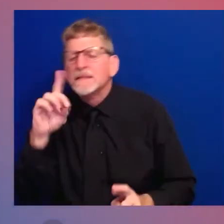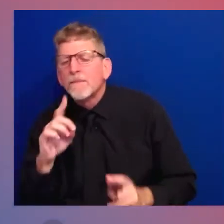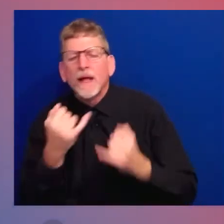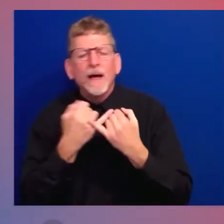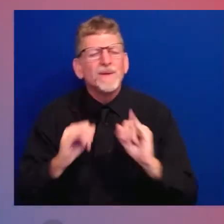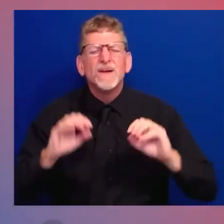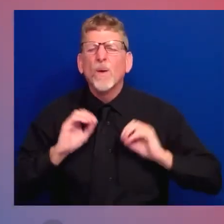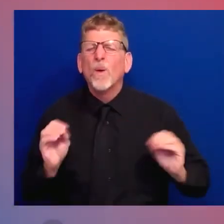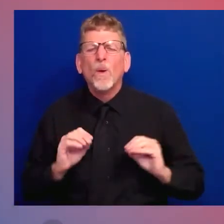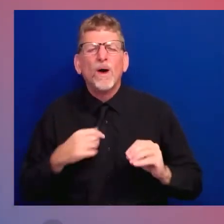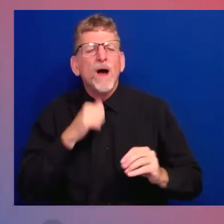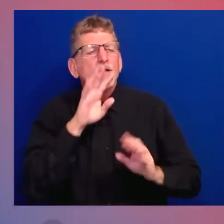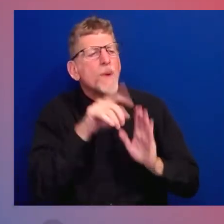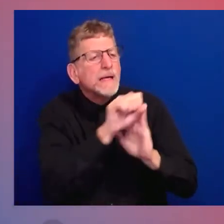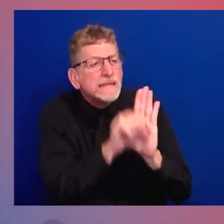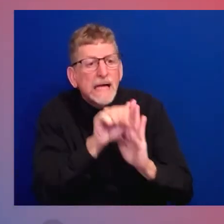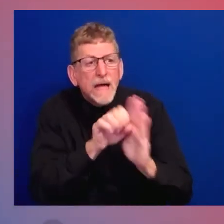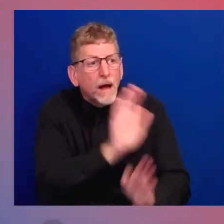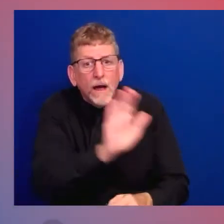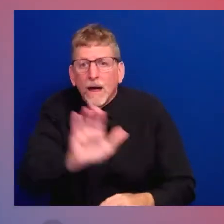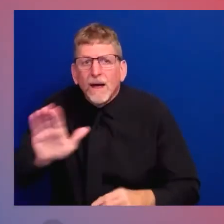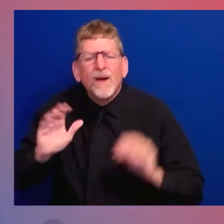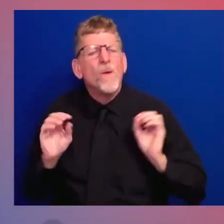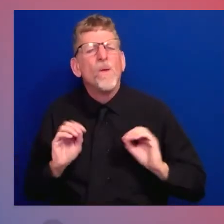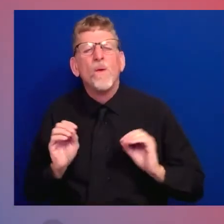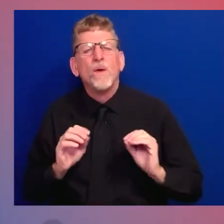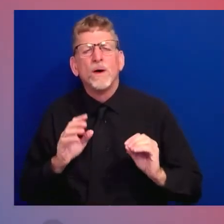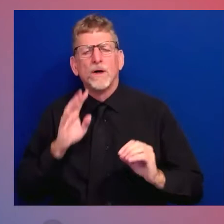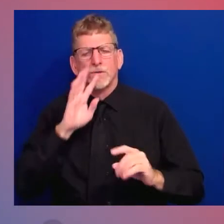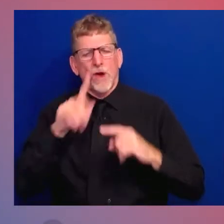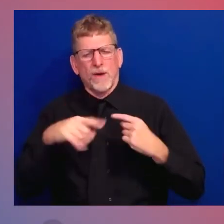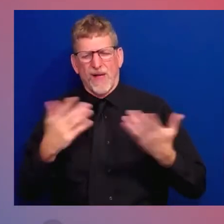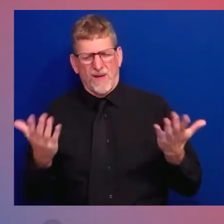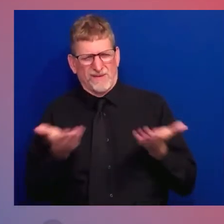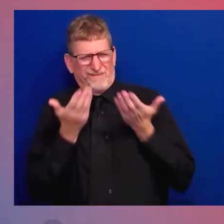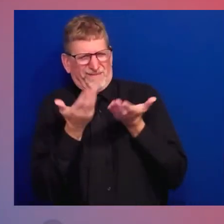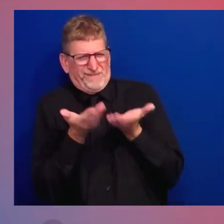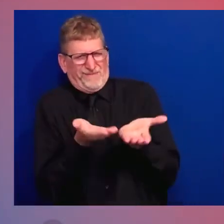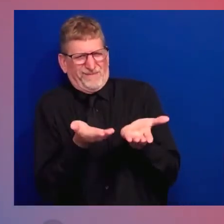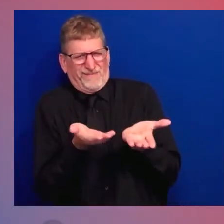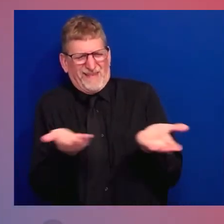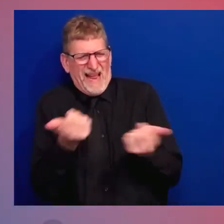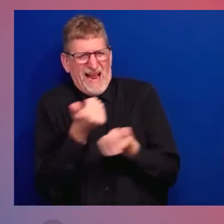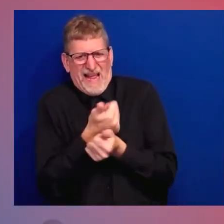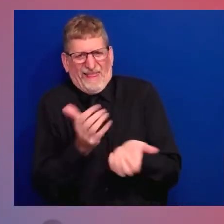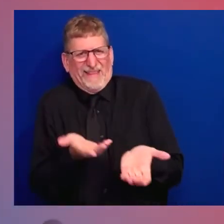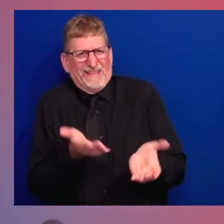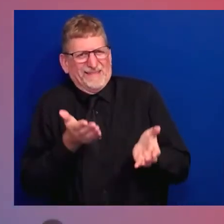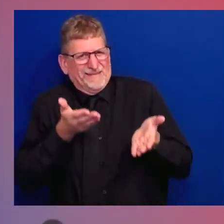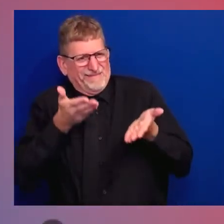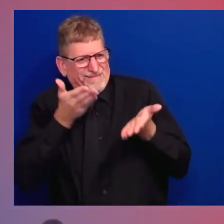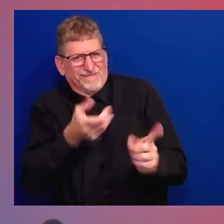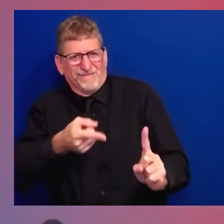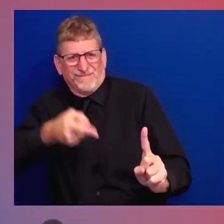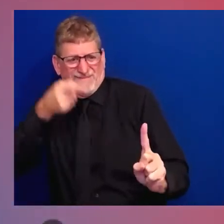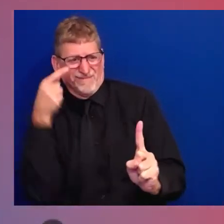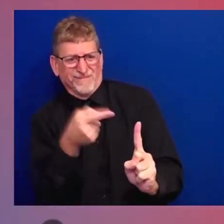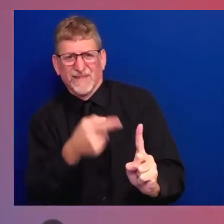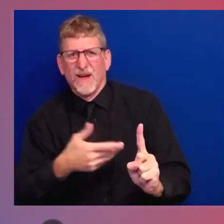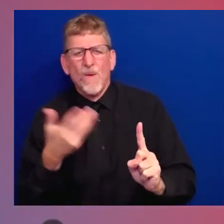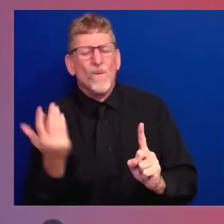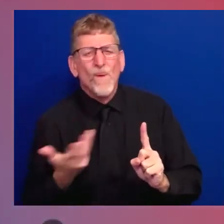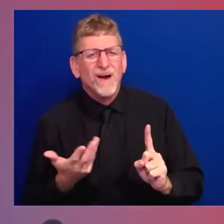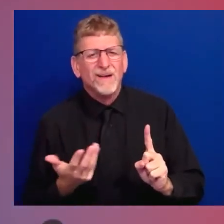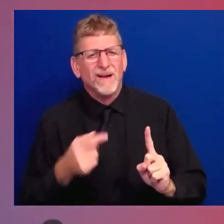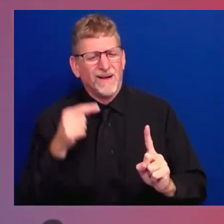Caring for our veterans has been a central focus in my administration since day one. And for the last year, the Department of Veterans Affairs, led